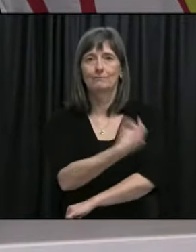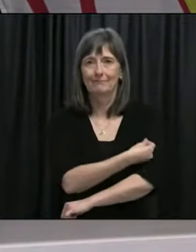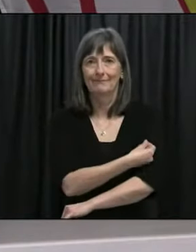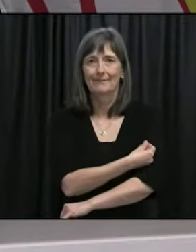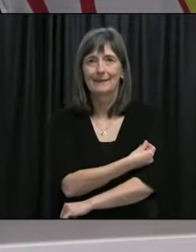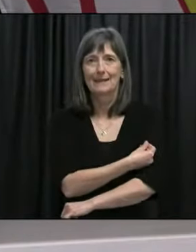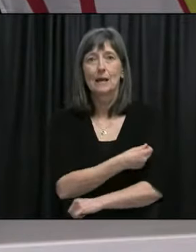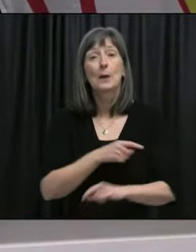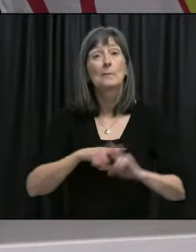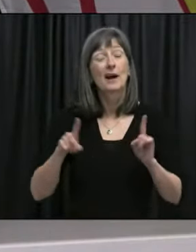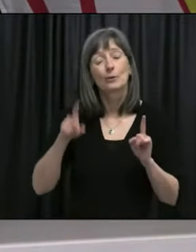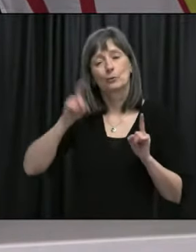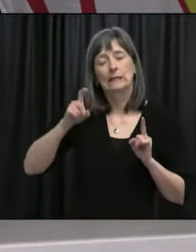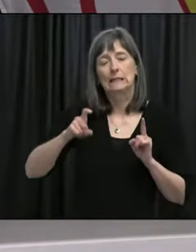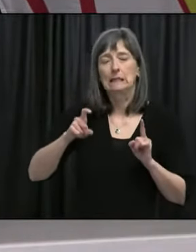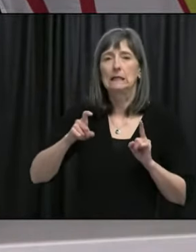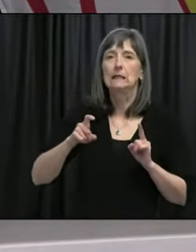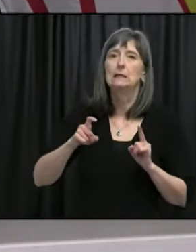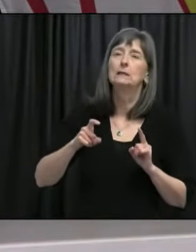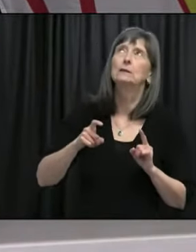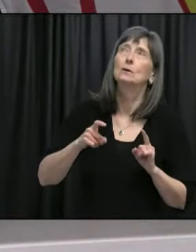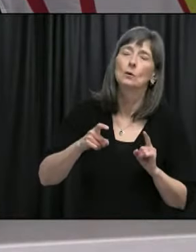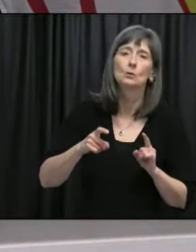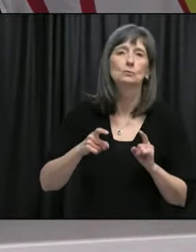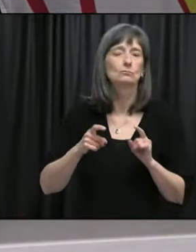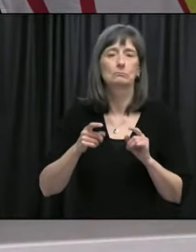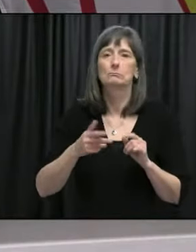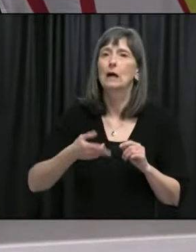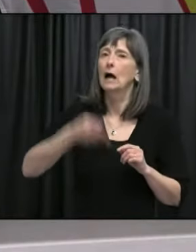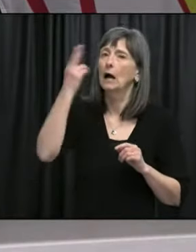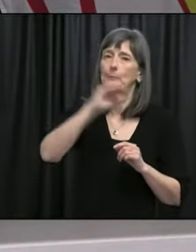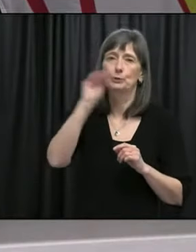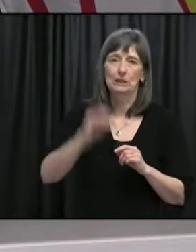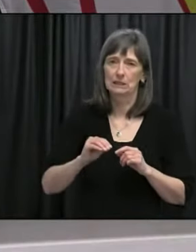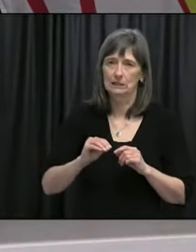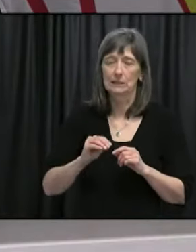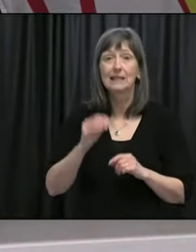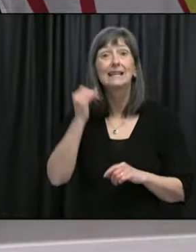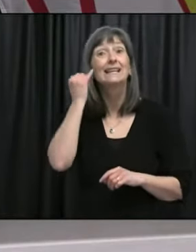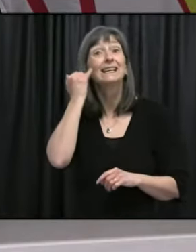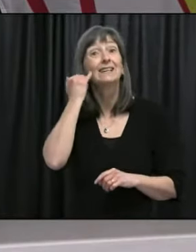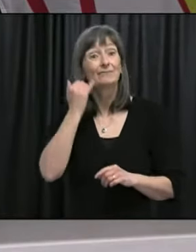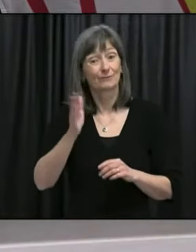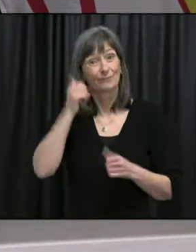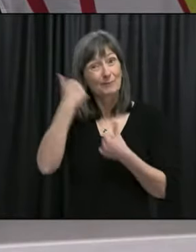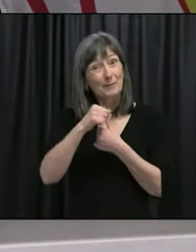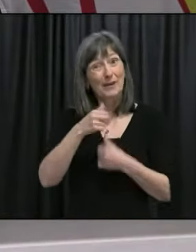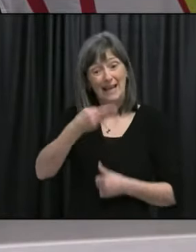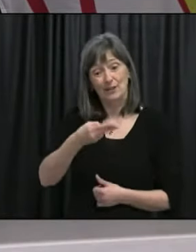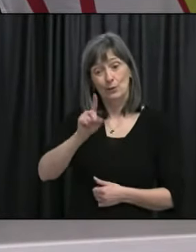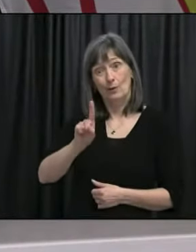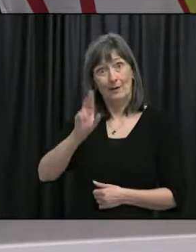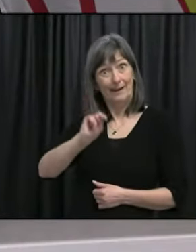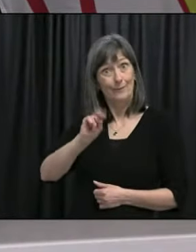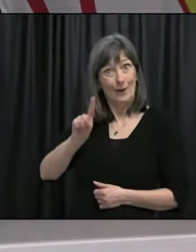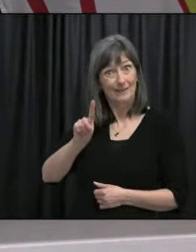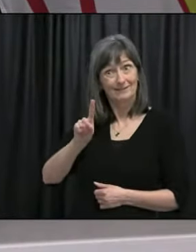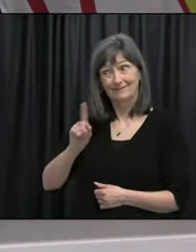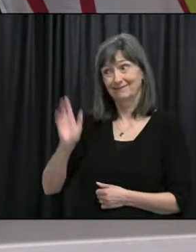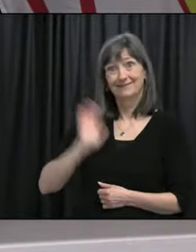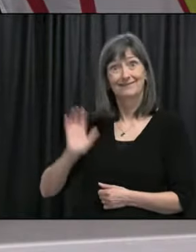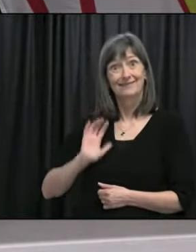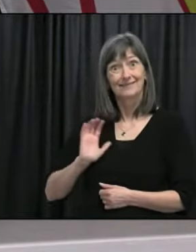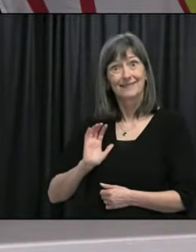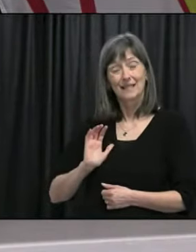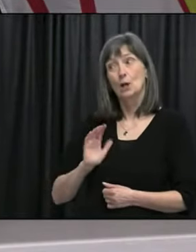significant proportion of our population vaccinated, fully vaccinated. If, if H1N1 is any indication, um, of how we